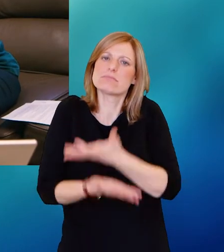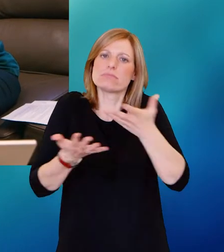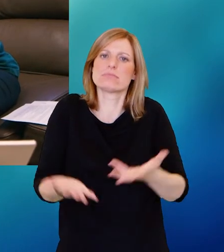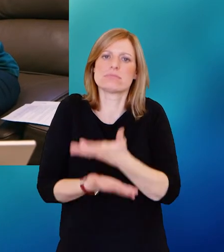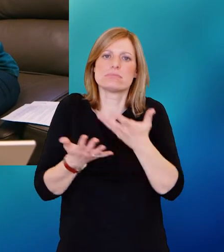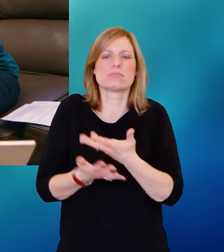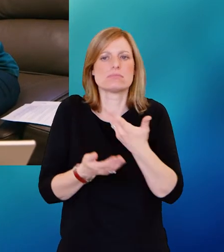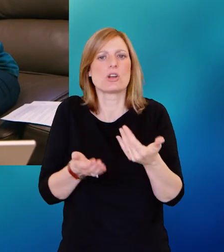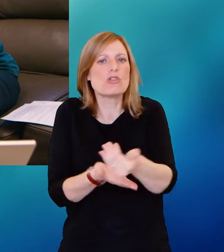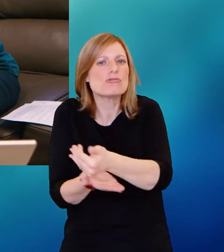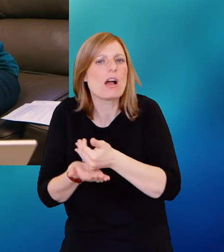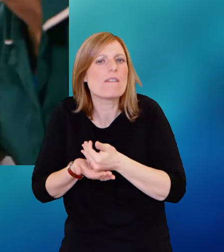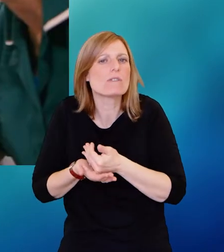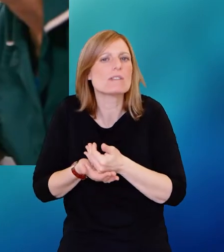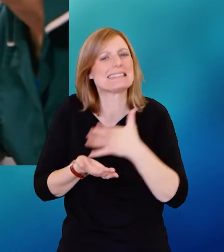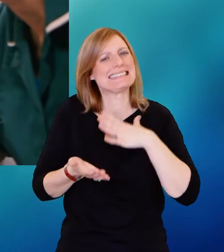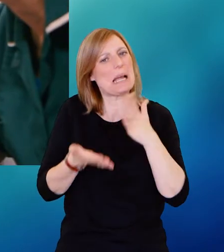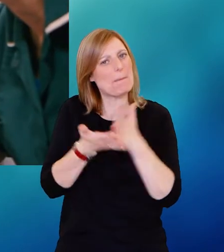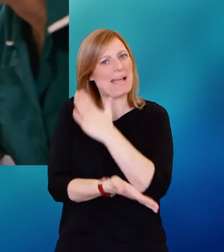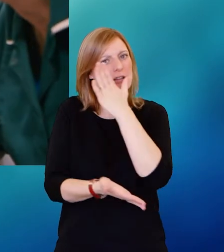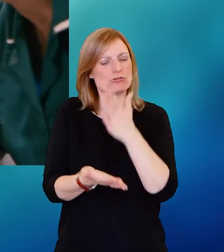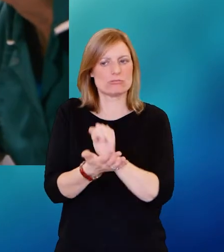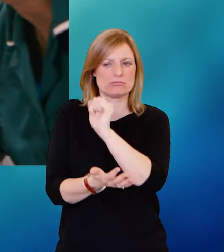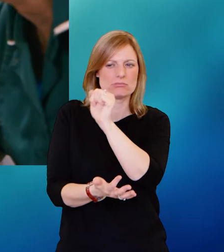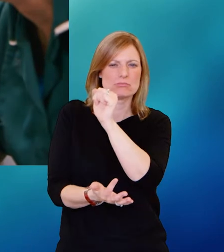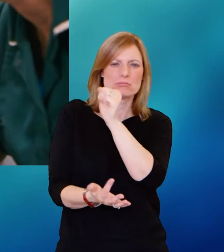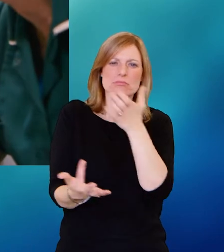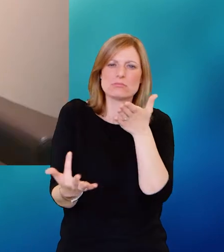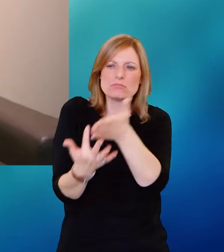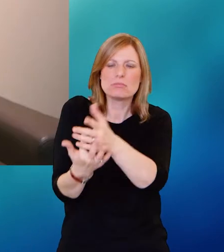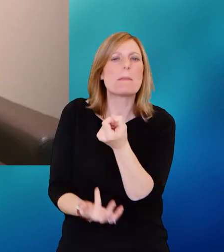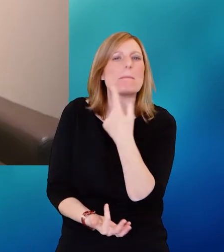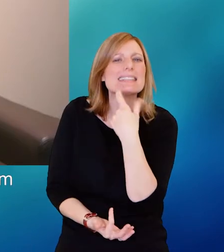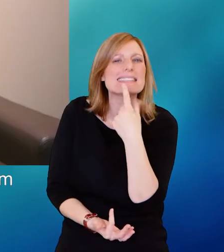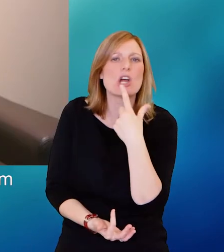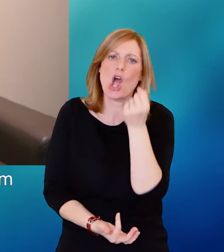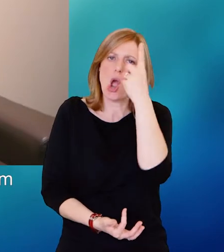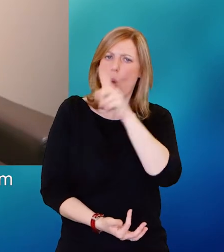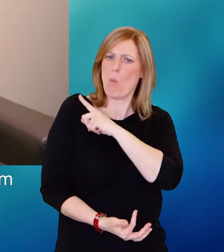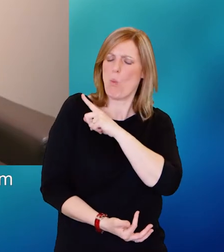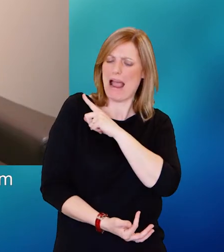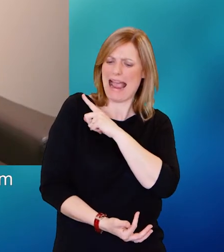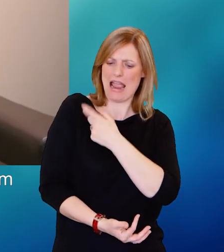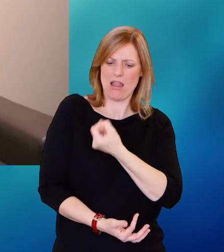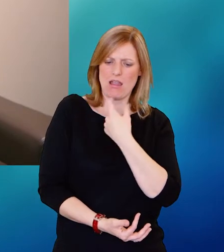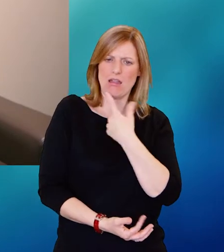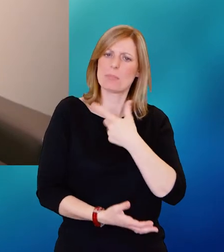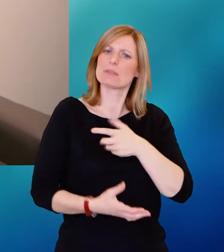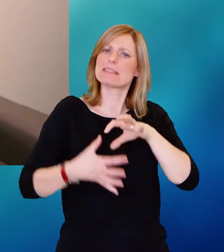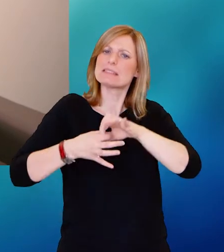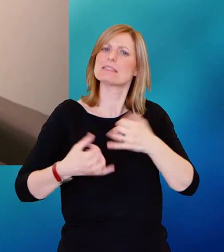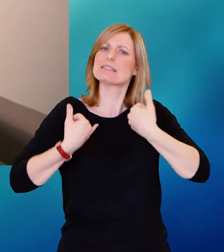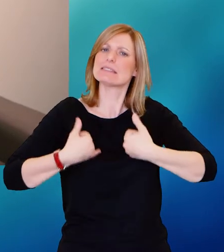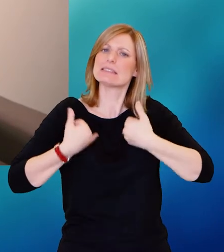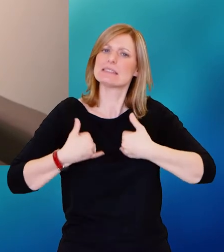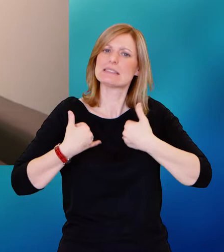patient recovery, we ensure that they have access about their medications and they understand why they're taking them and